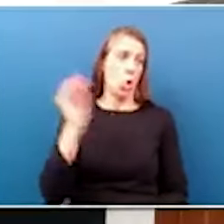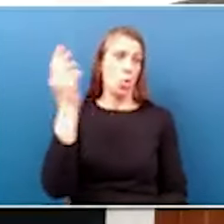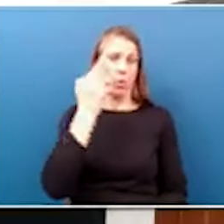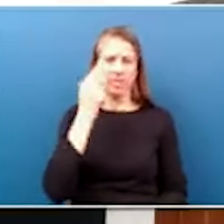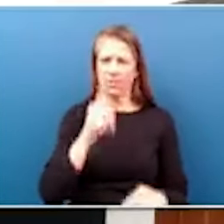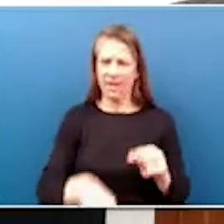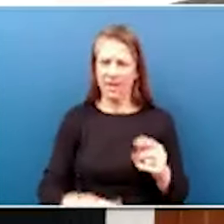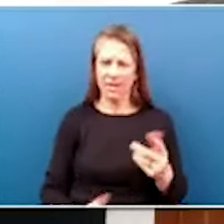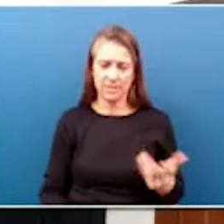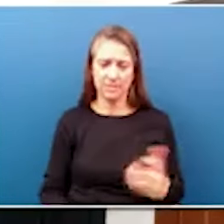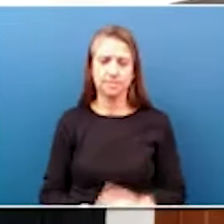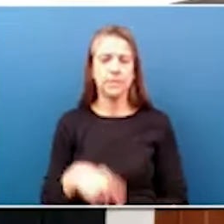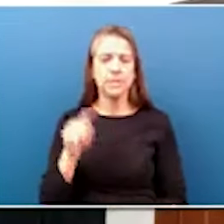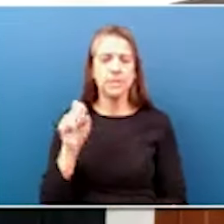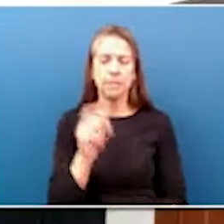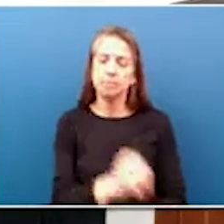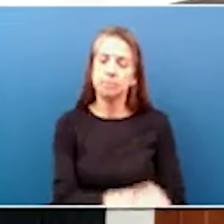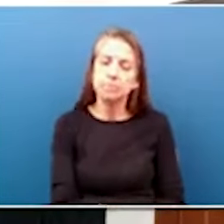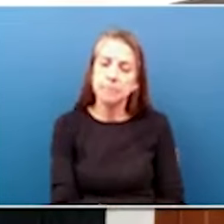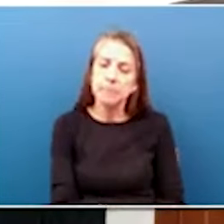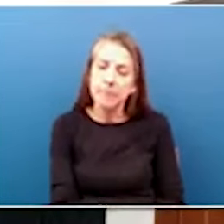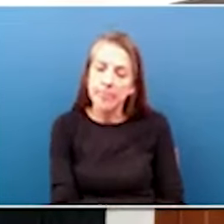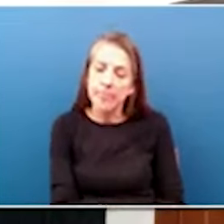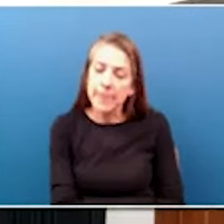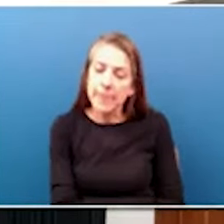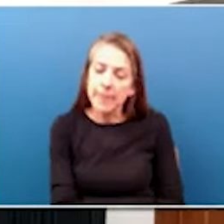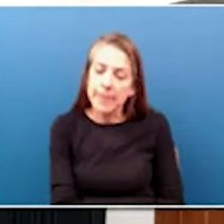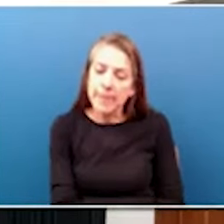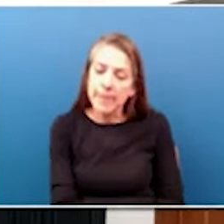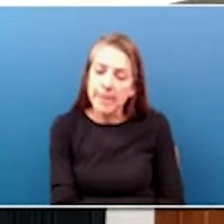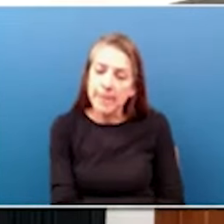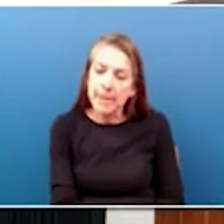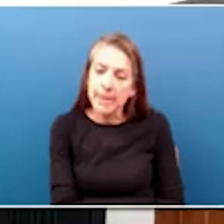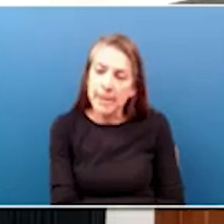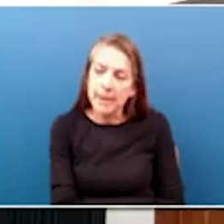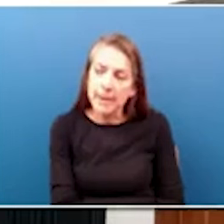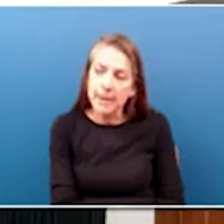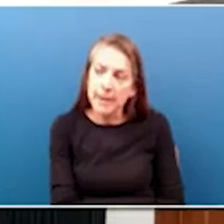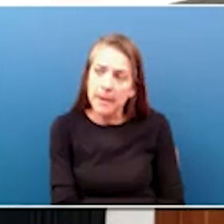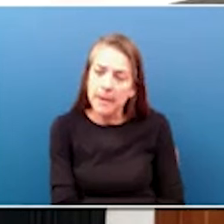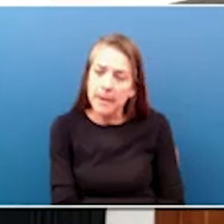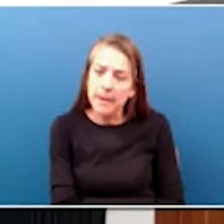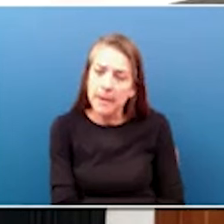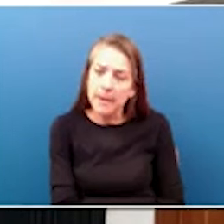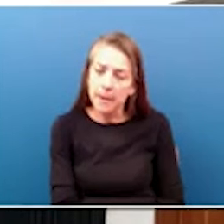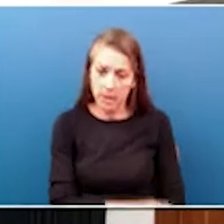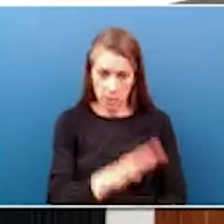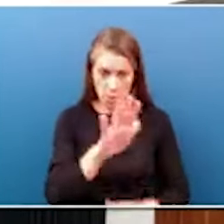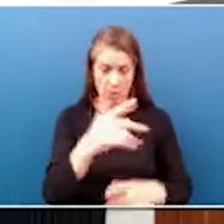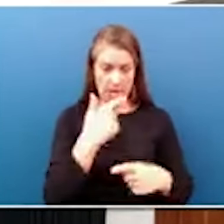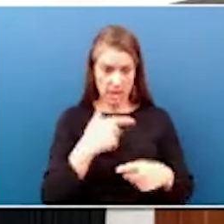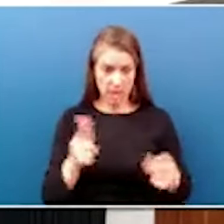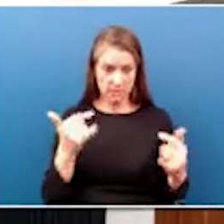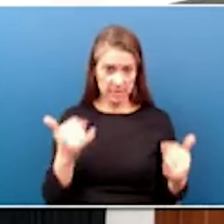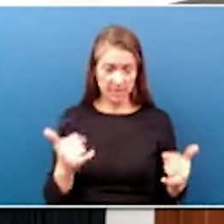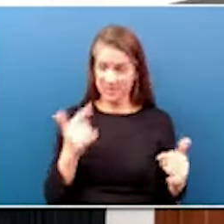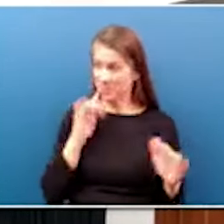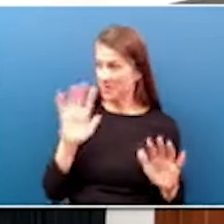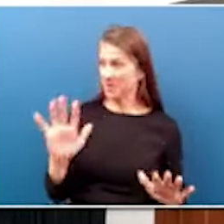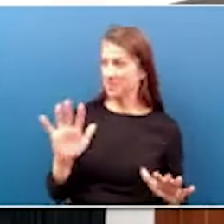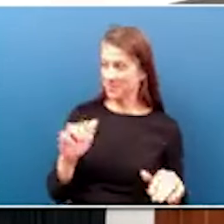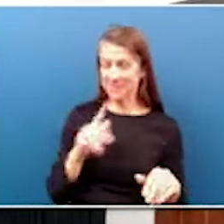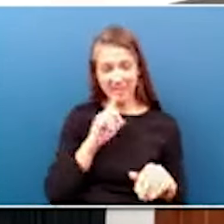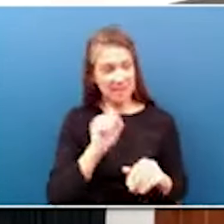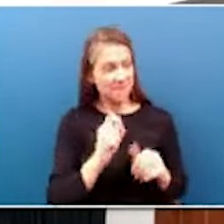Tom, Kentucky Today. Thank you, Governor. asked about those announcements today. It's pretty great. Yes. First of all,